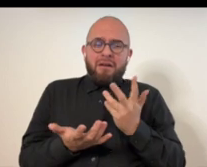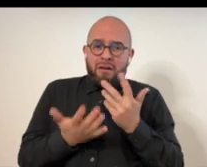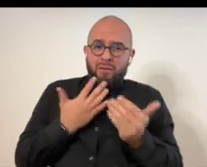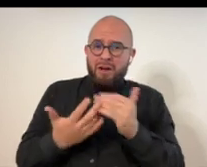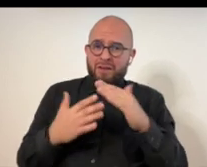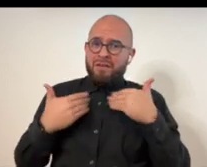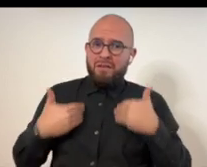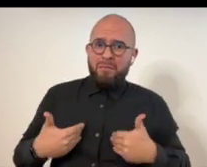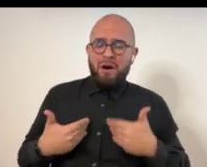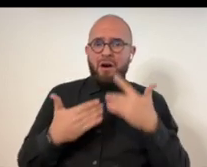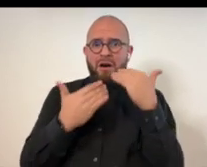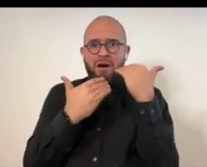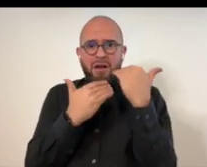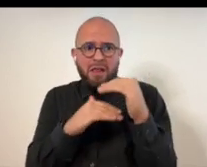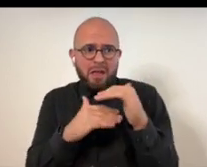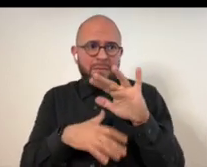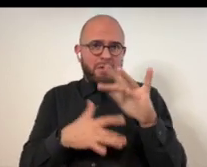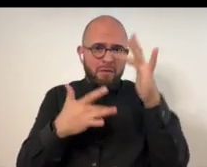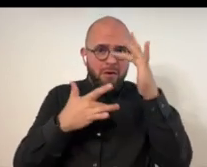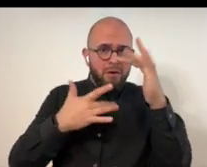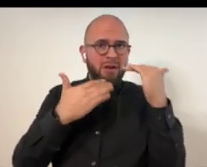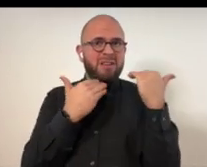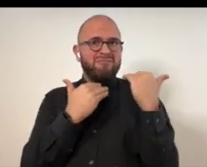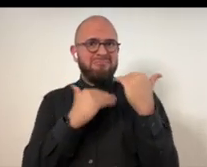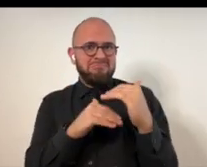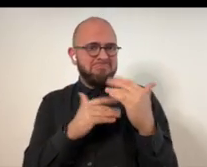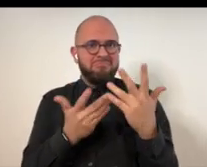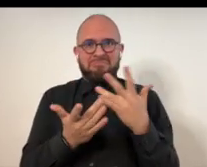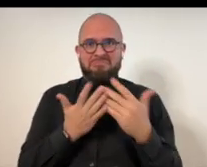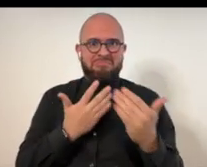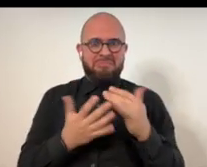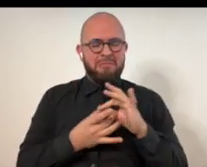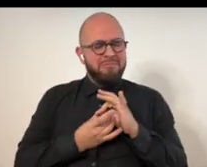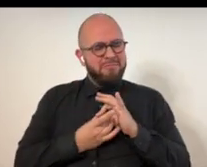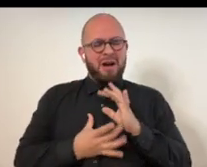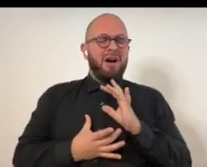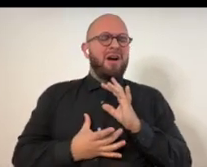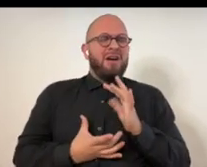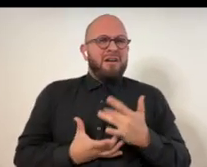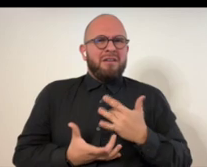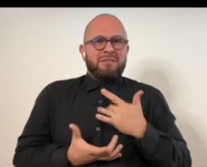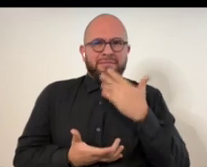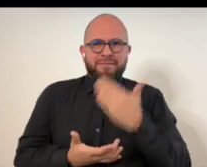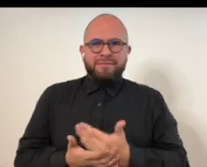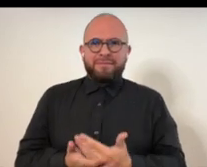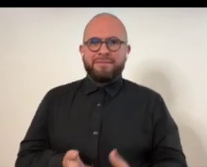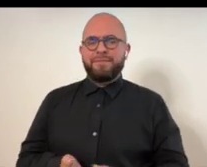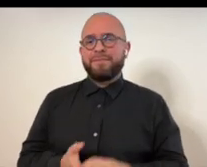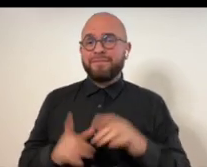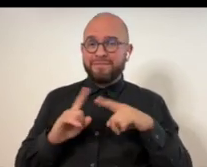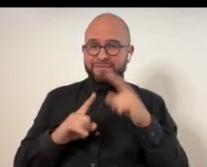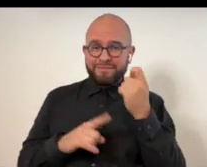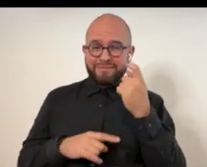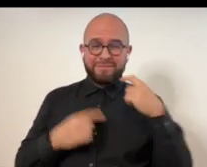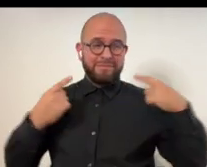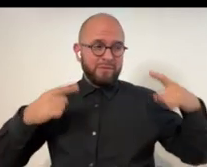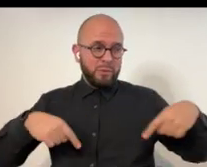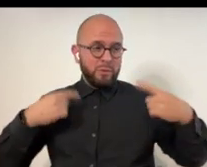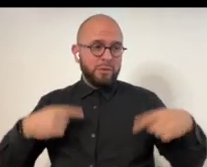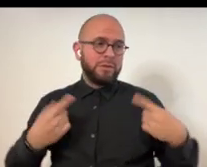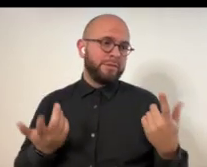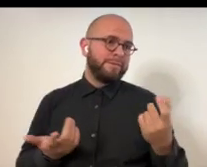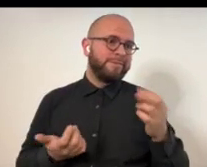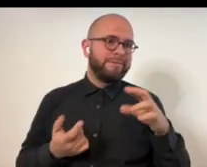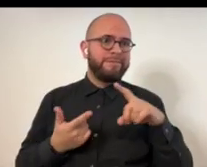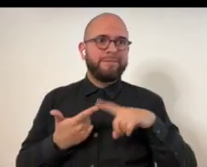release from, from whatever limits that your body or your illness is putting upon